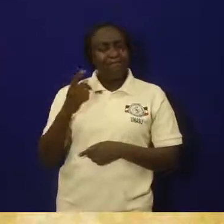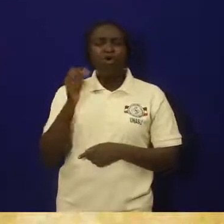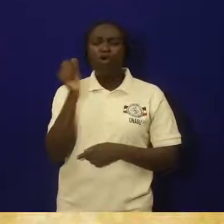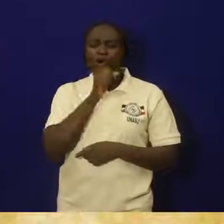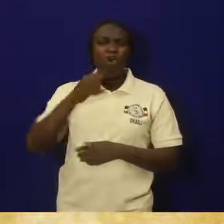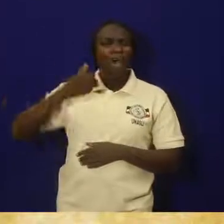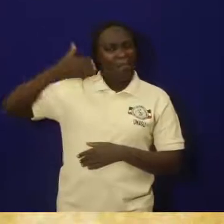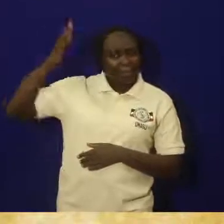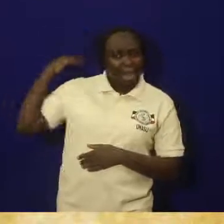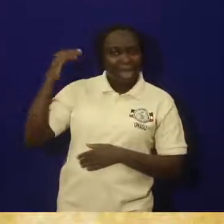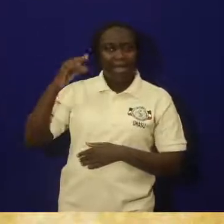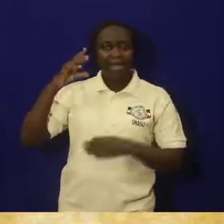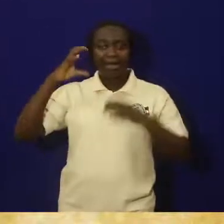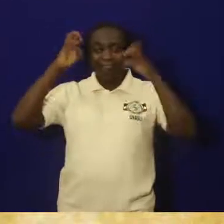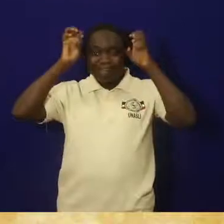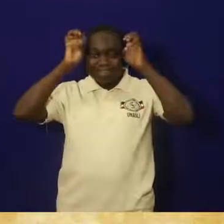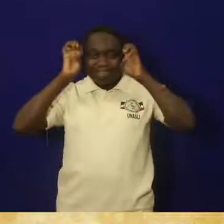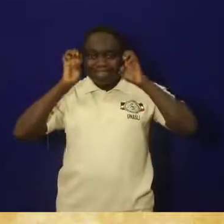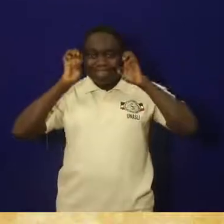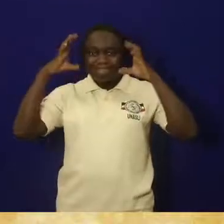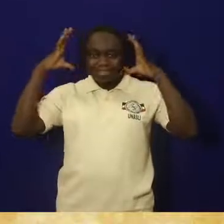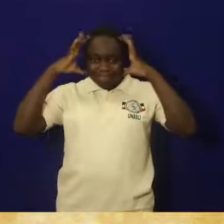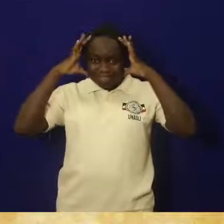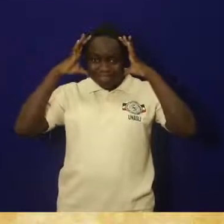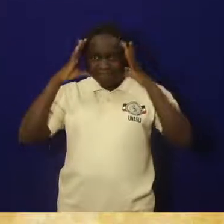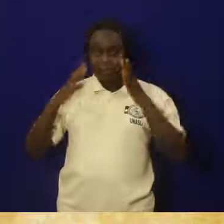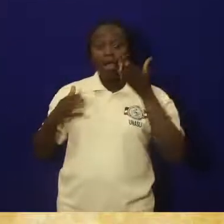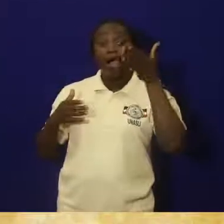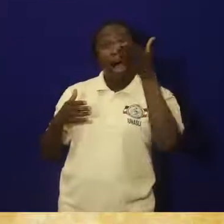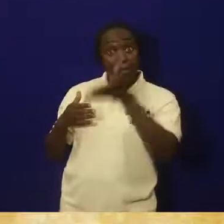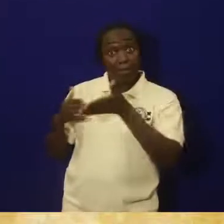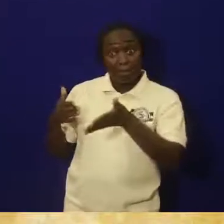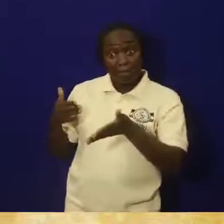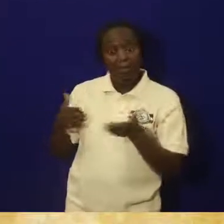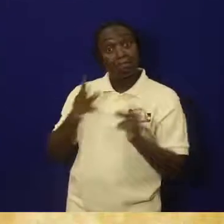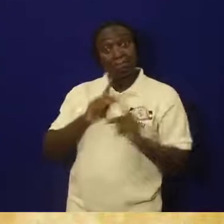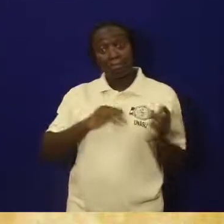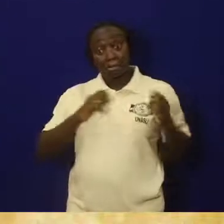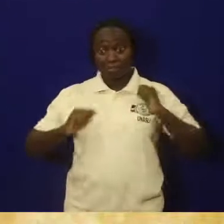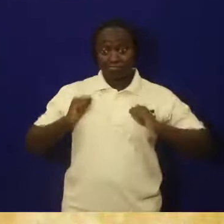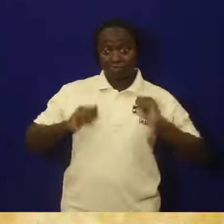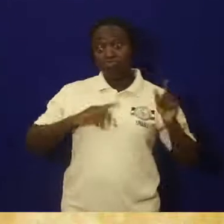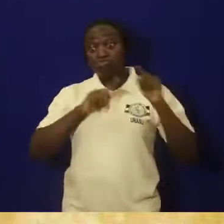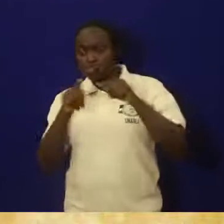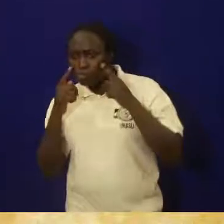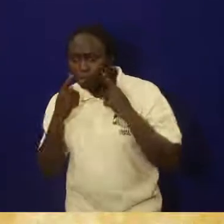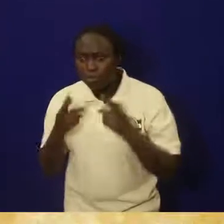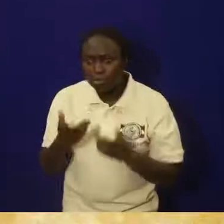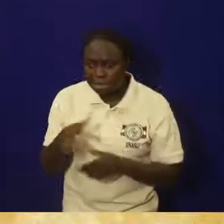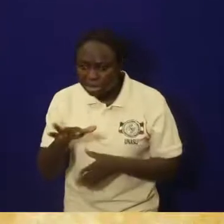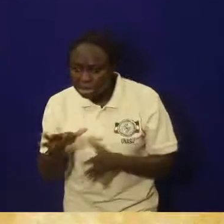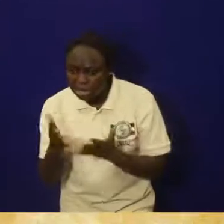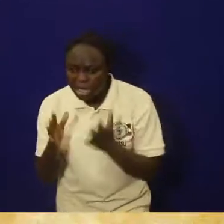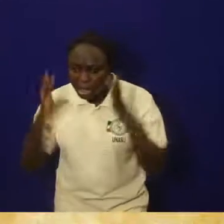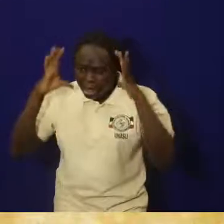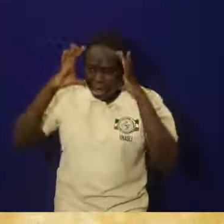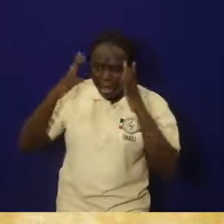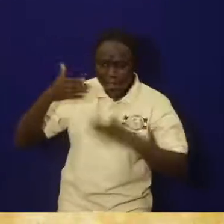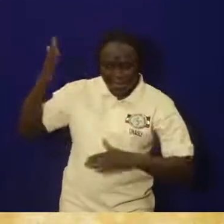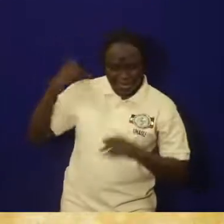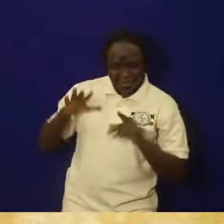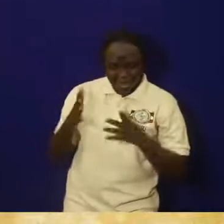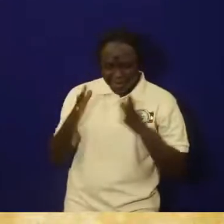skull known today. It is there. And people were there to look at